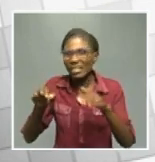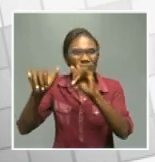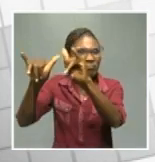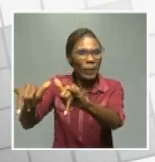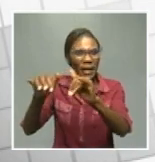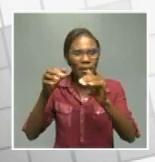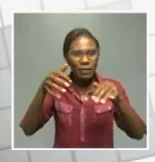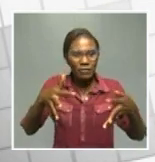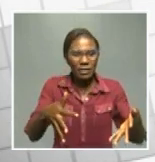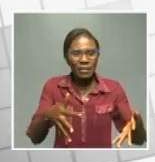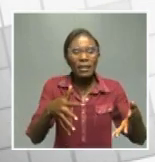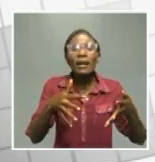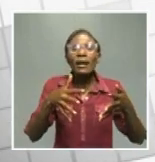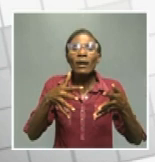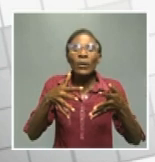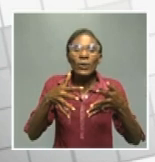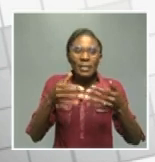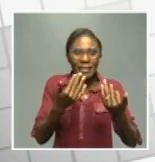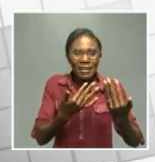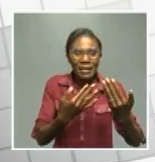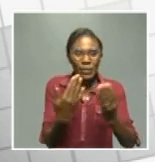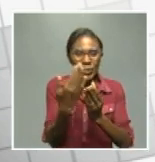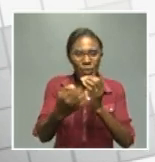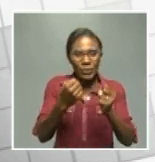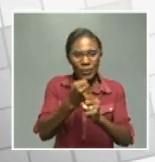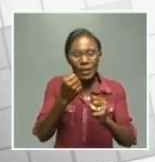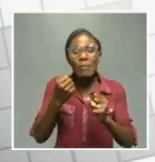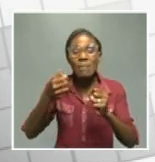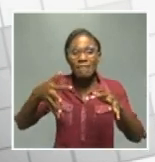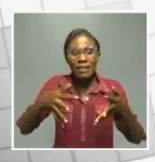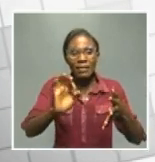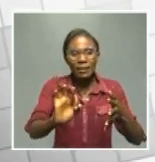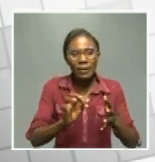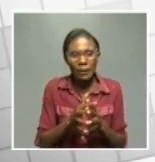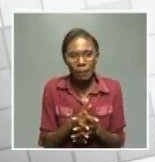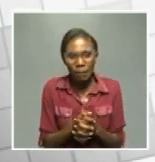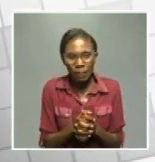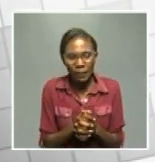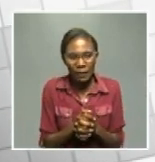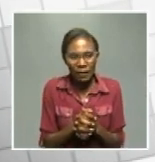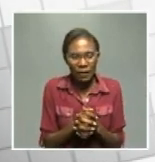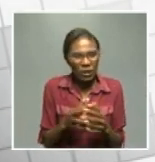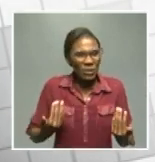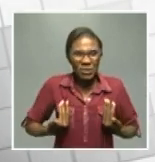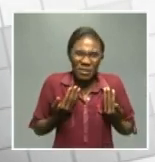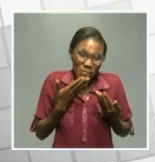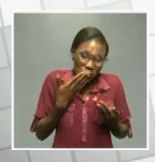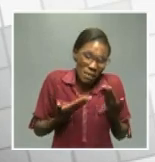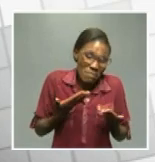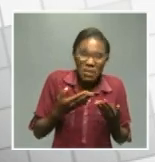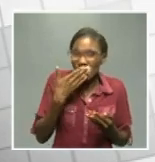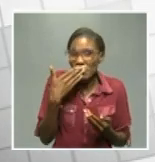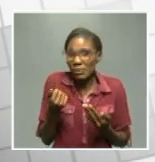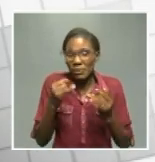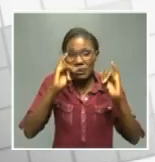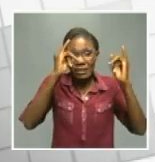yeah observing new year there and then celebrating you in the villages as compared to the youth so there won't be many people